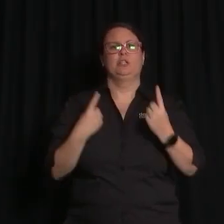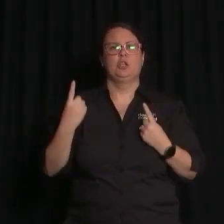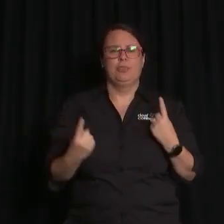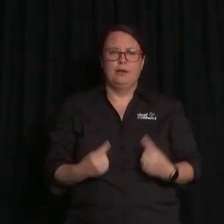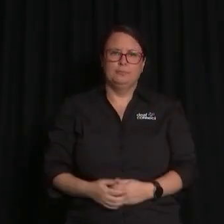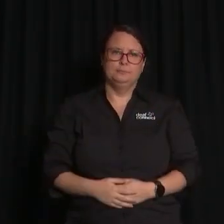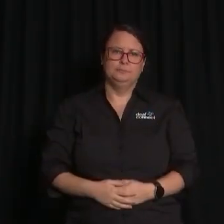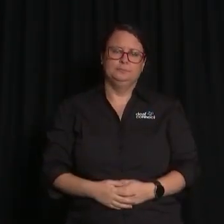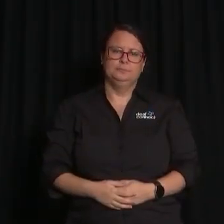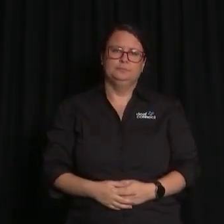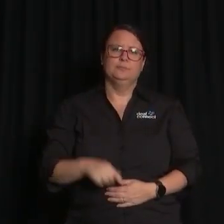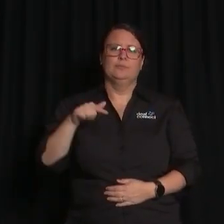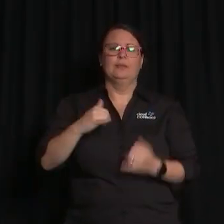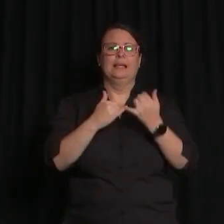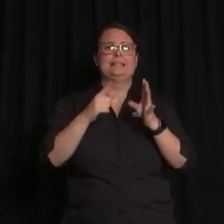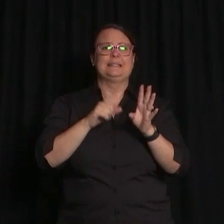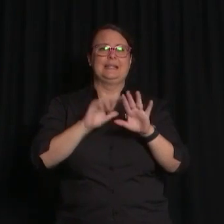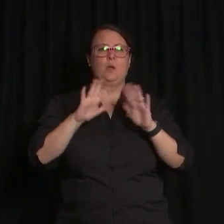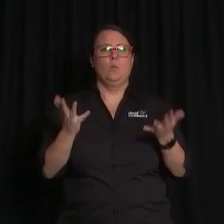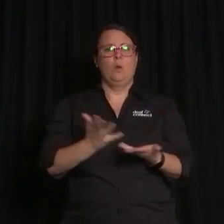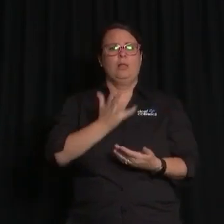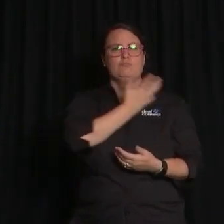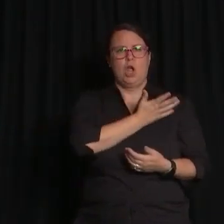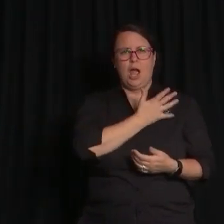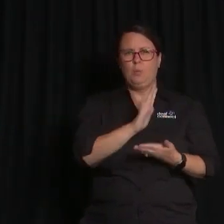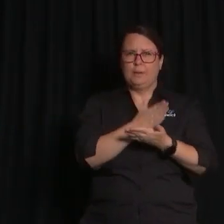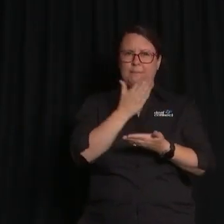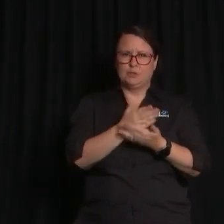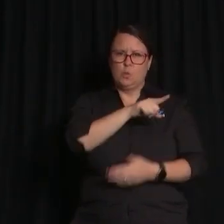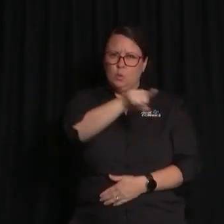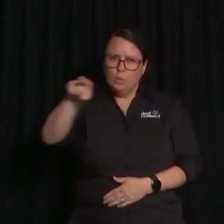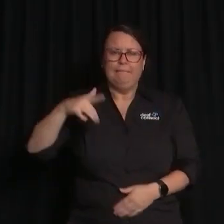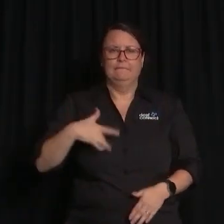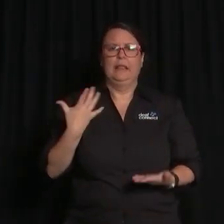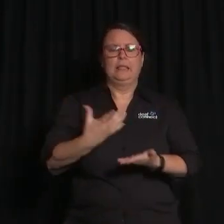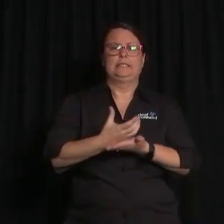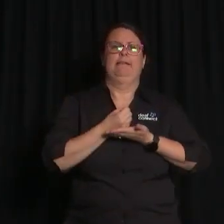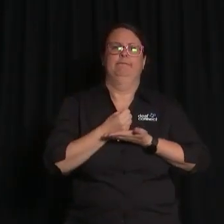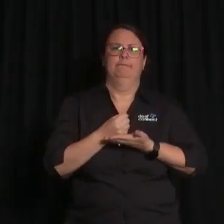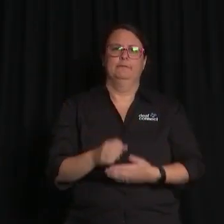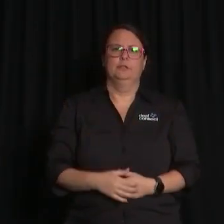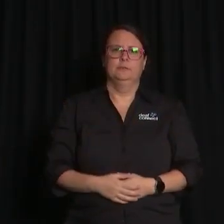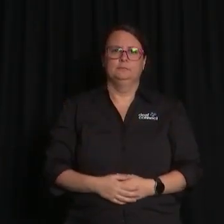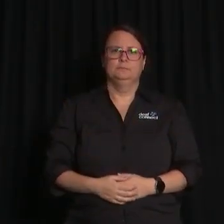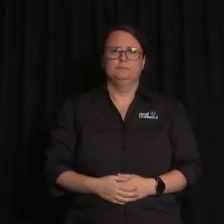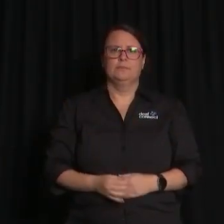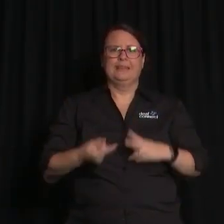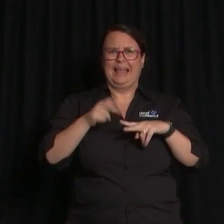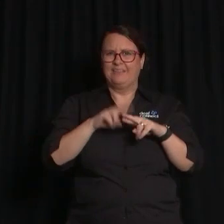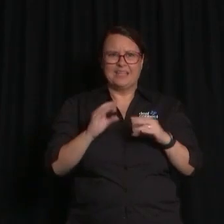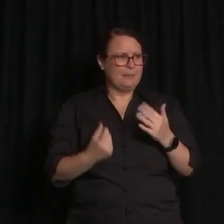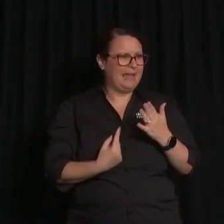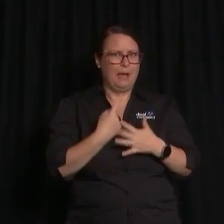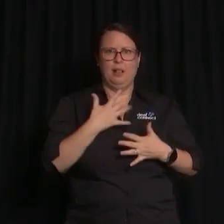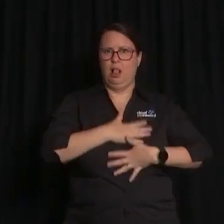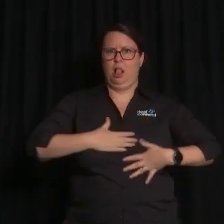Conference wants to create a safe space for everyone. If you need help resolving a conflict on site, please call or